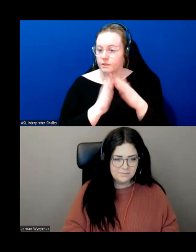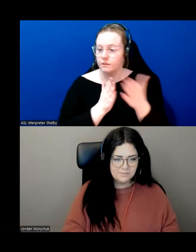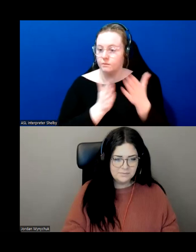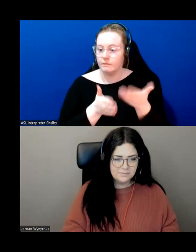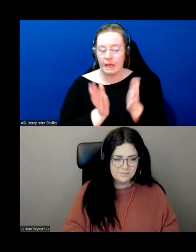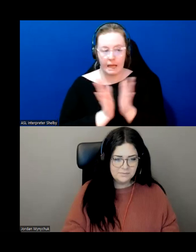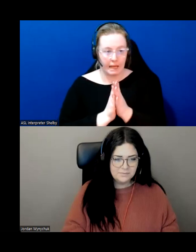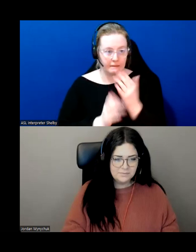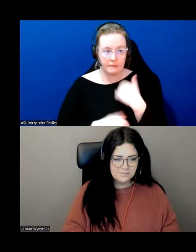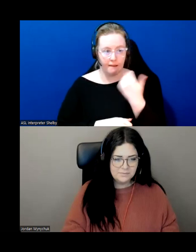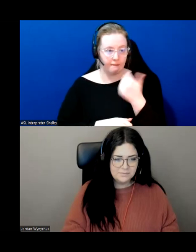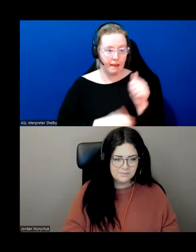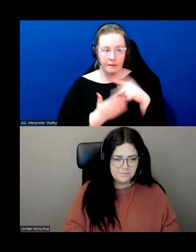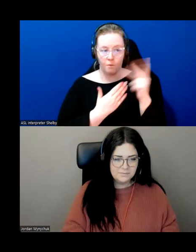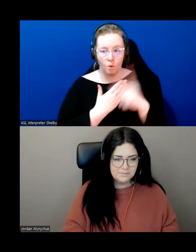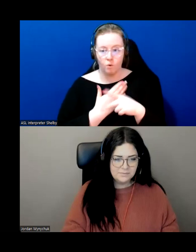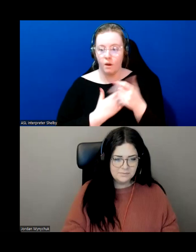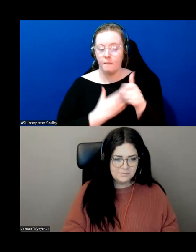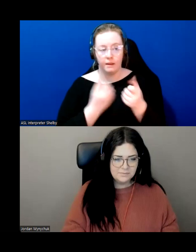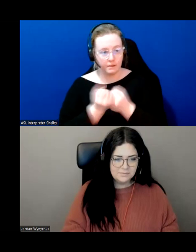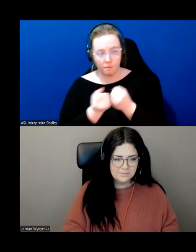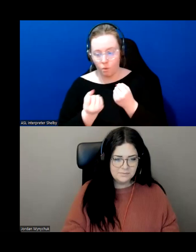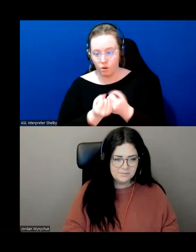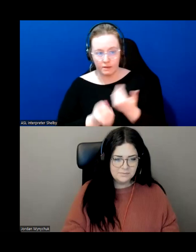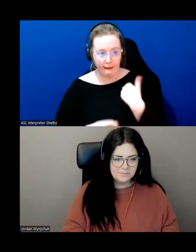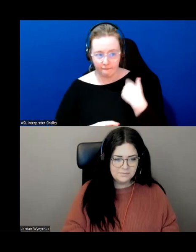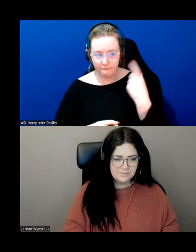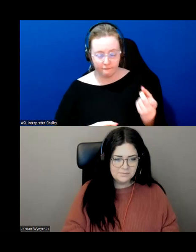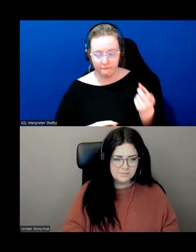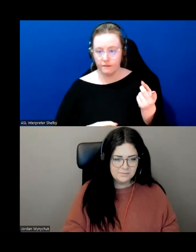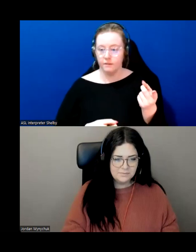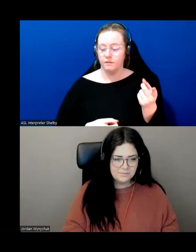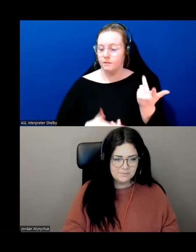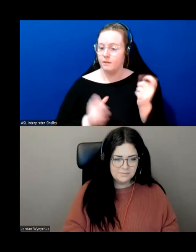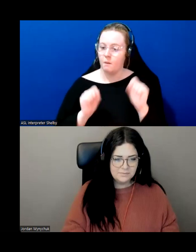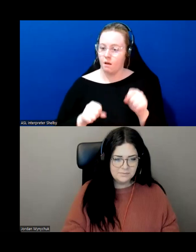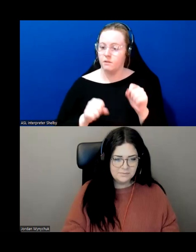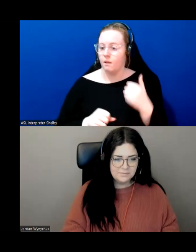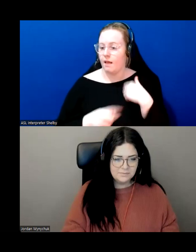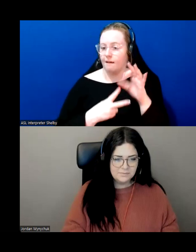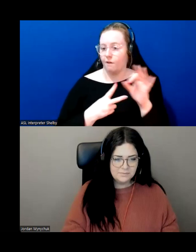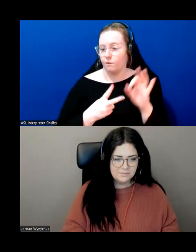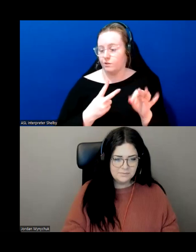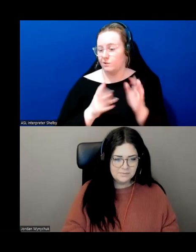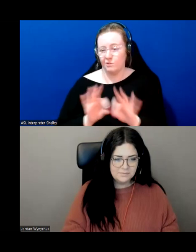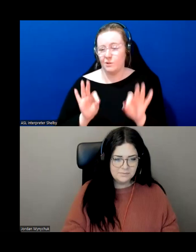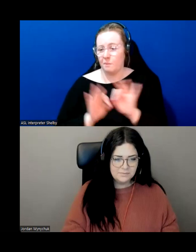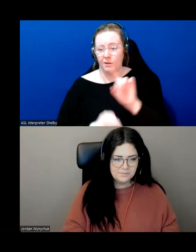ask them if there's anything that that could help you um have a device you don't know until you ask